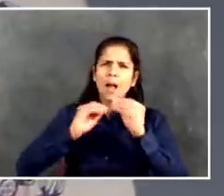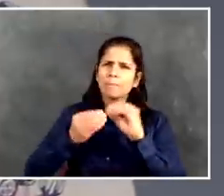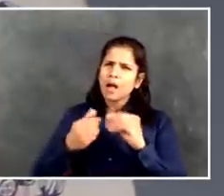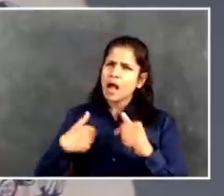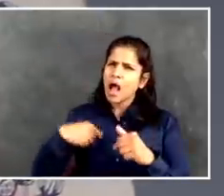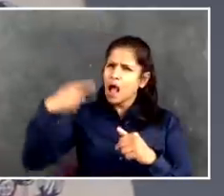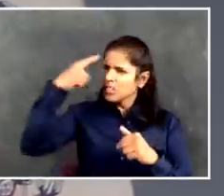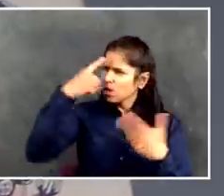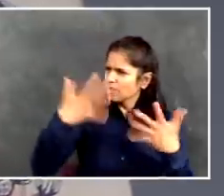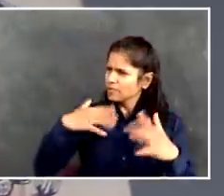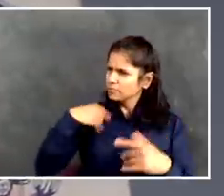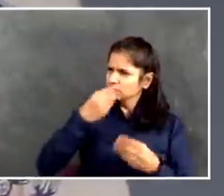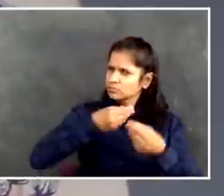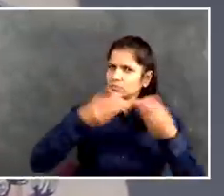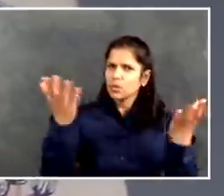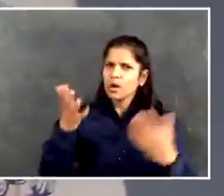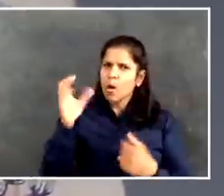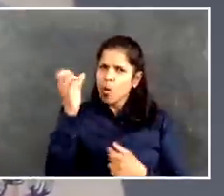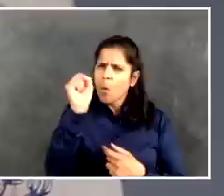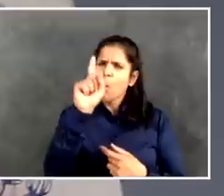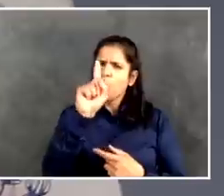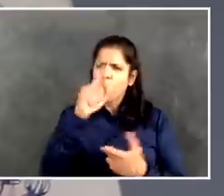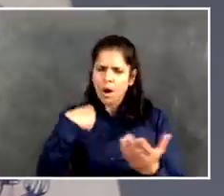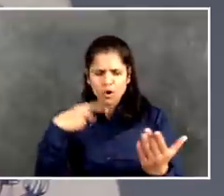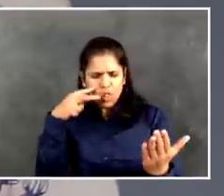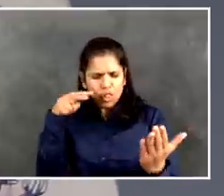Hold on one second. Make sure I get it right, Erin.